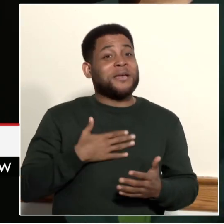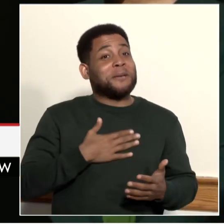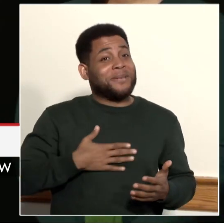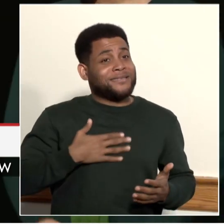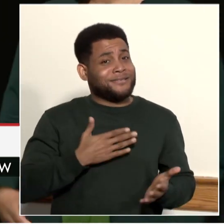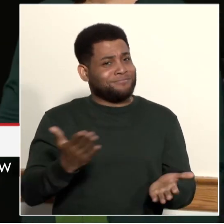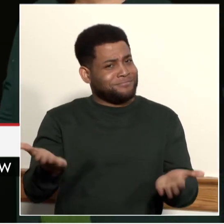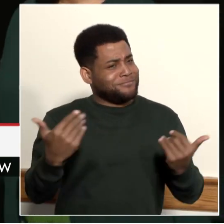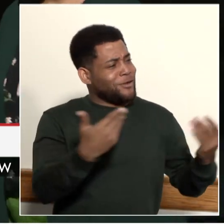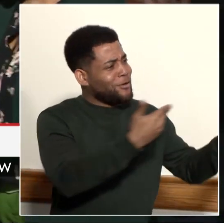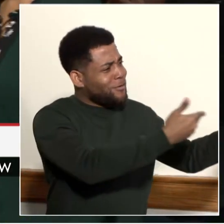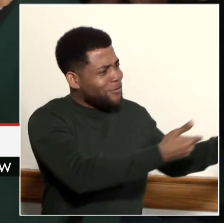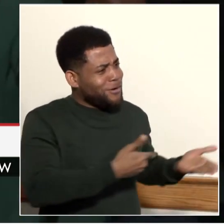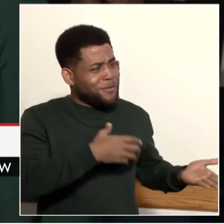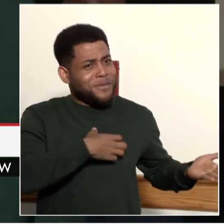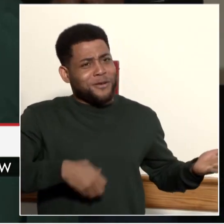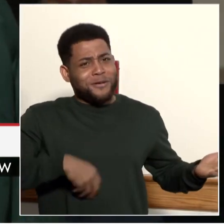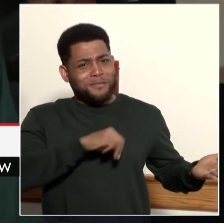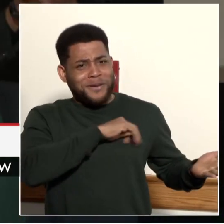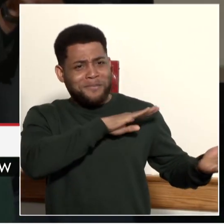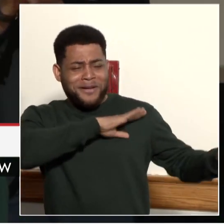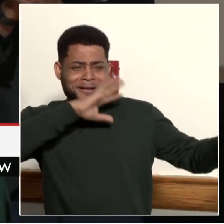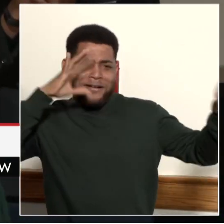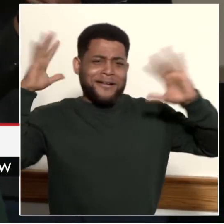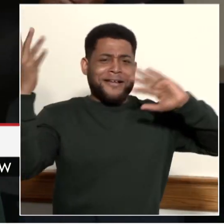Mayor Bowser. Thank you, Malik.